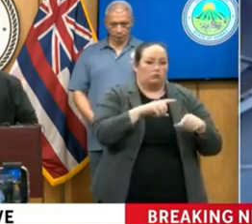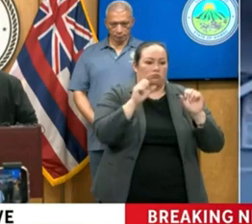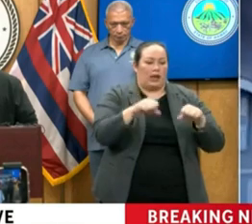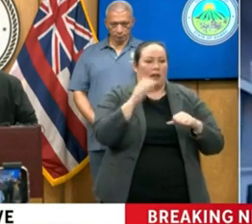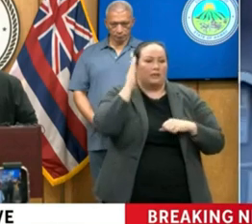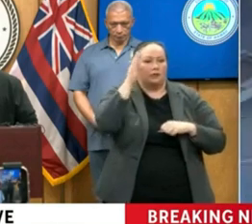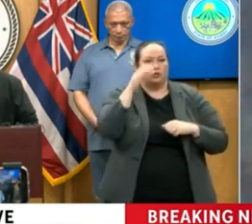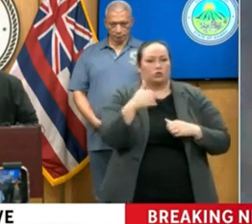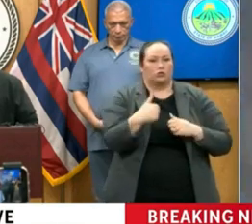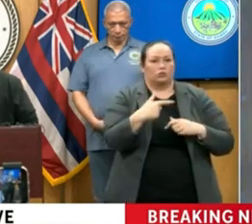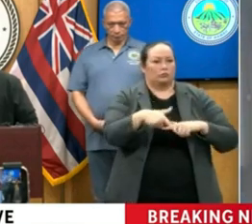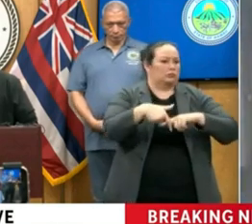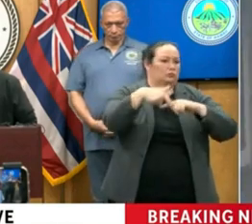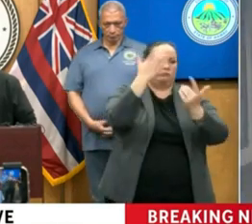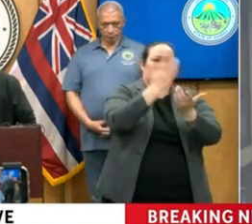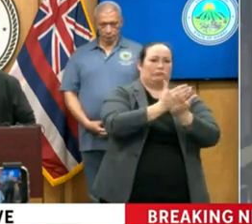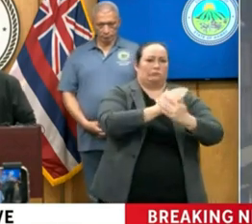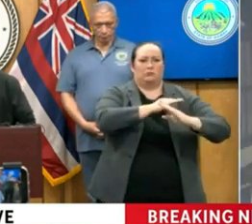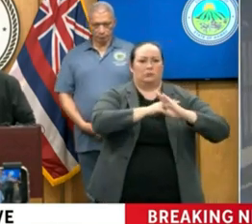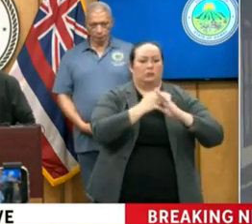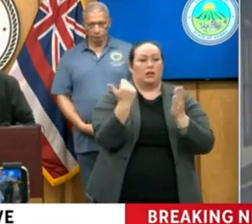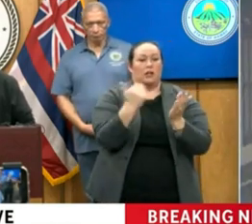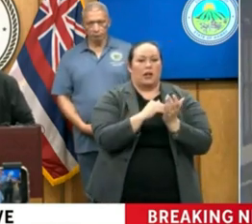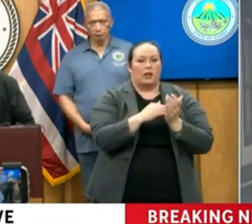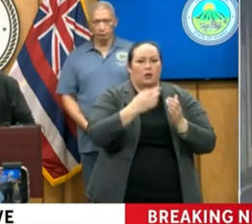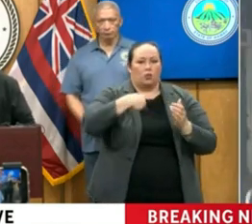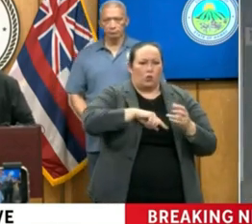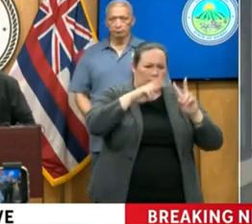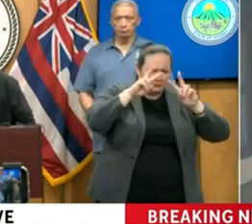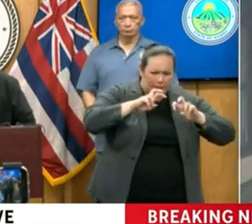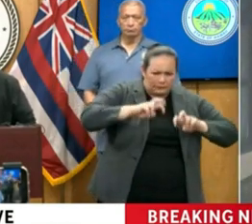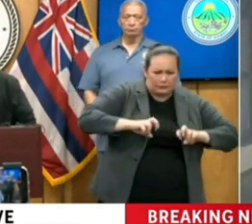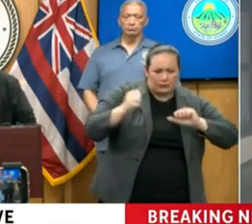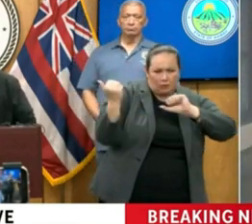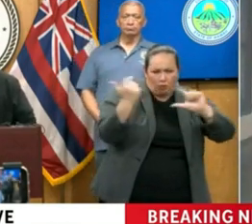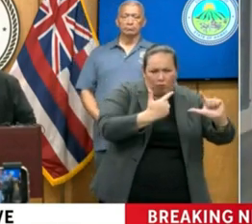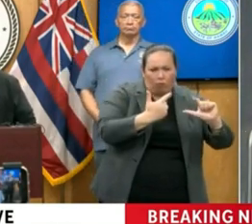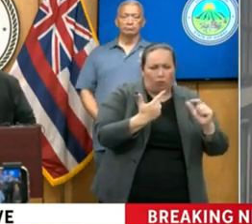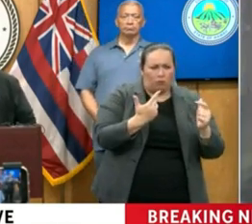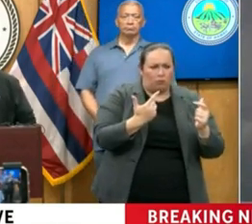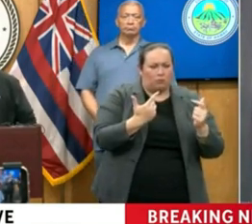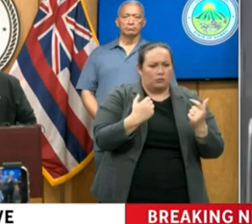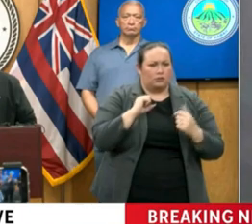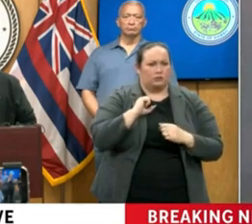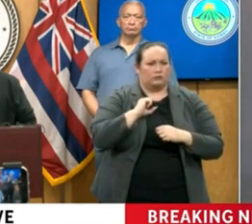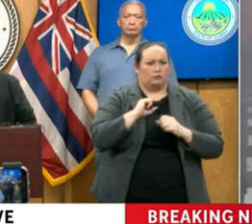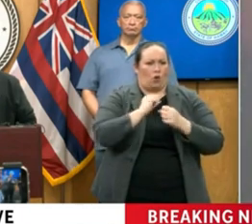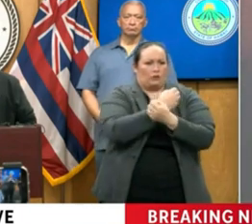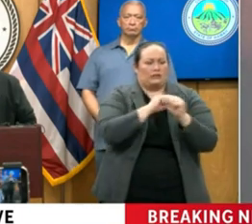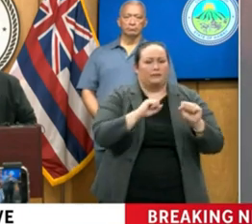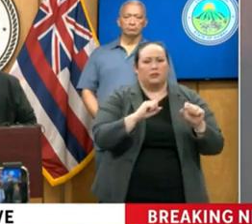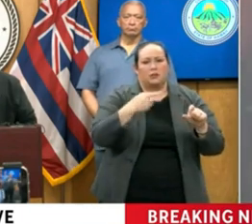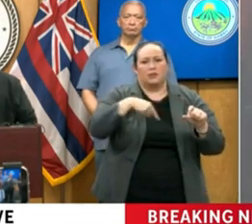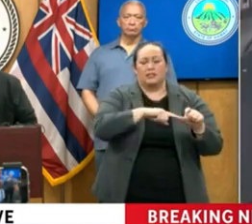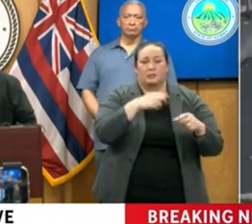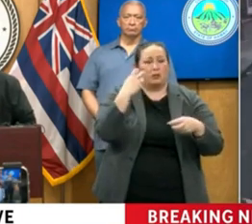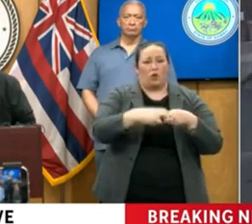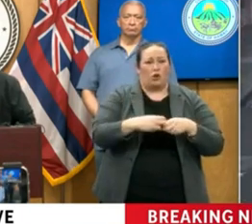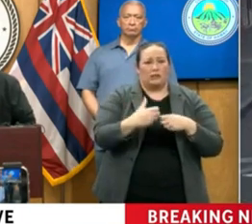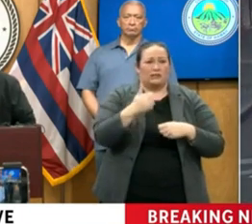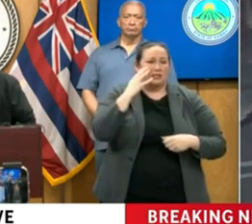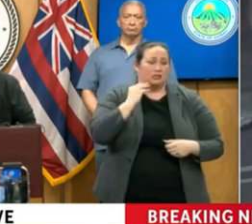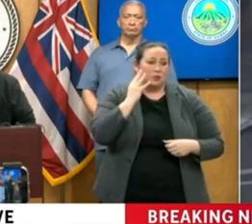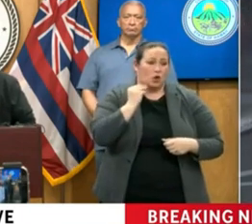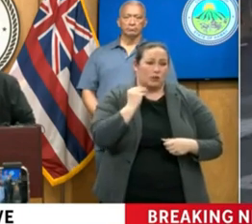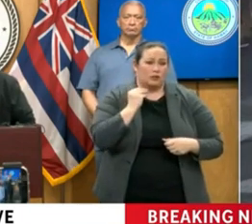Our administration, which is just six months in, has begun to assess all of our safety, and this has been the hardest experience